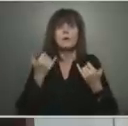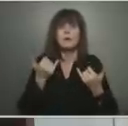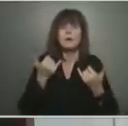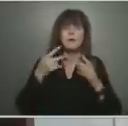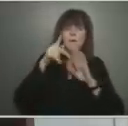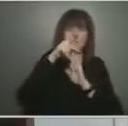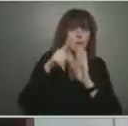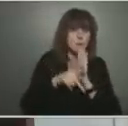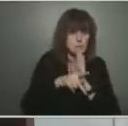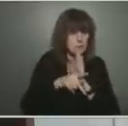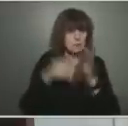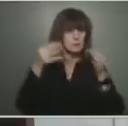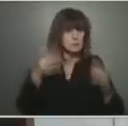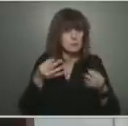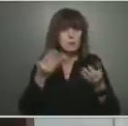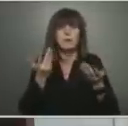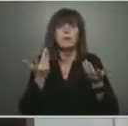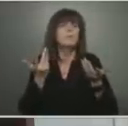Follow up.